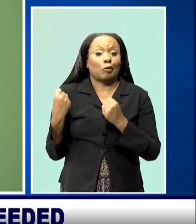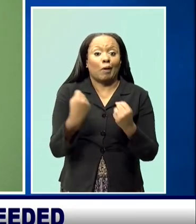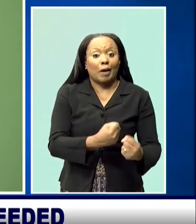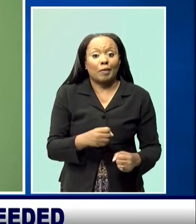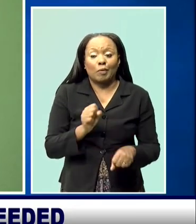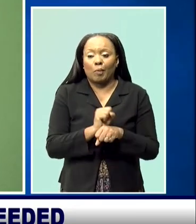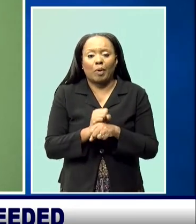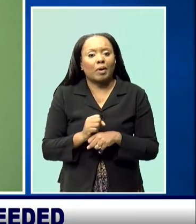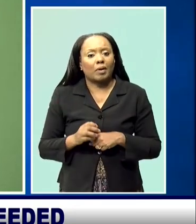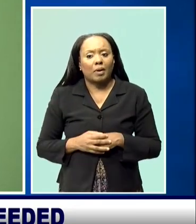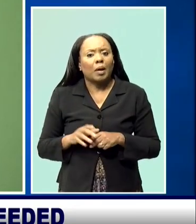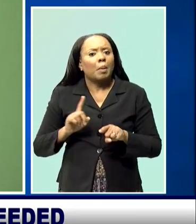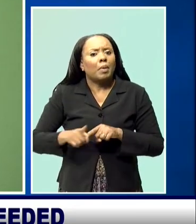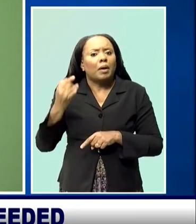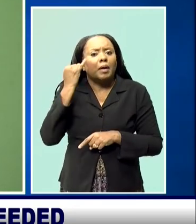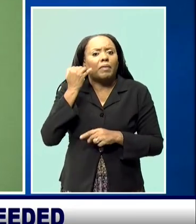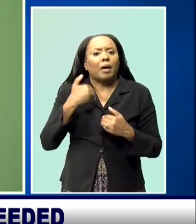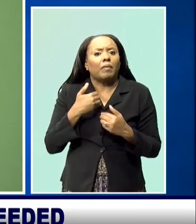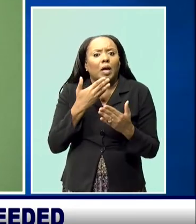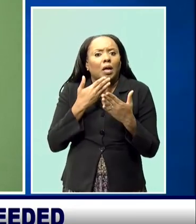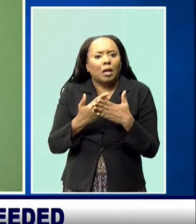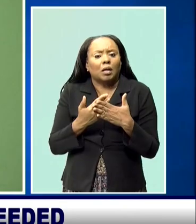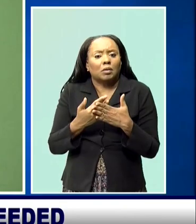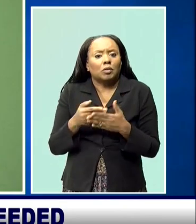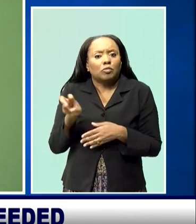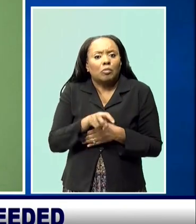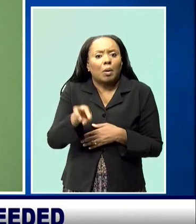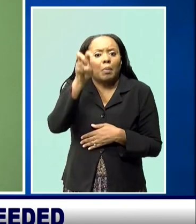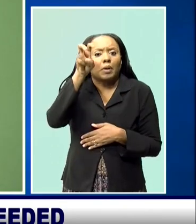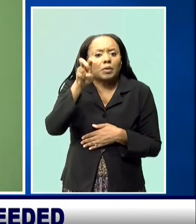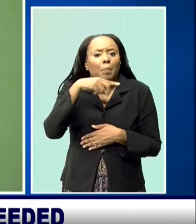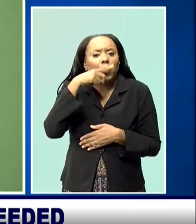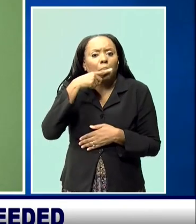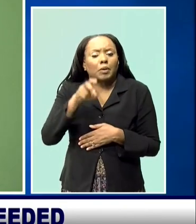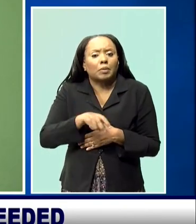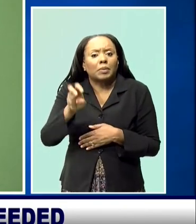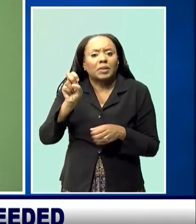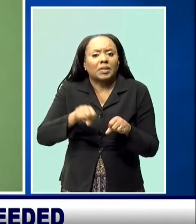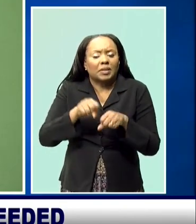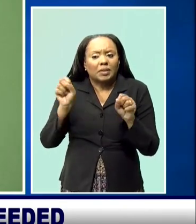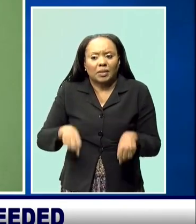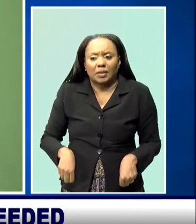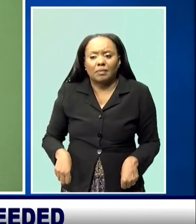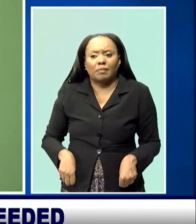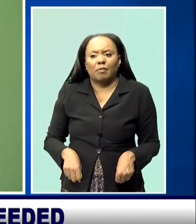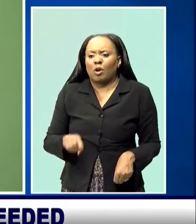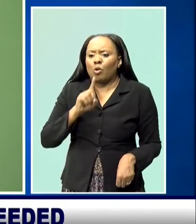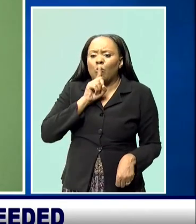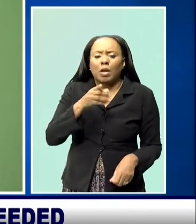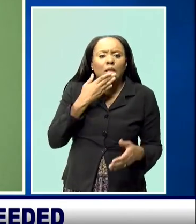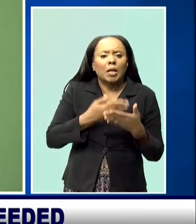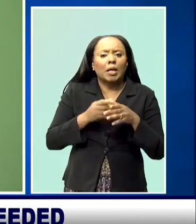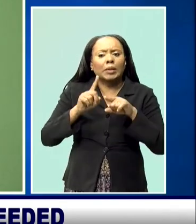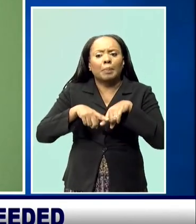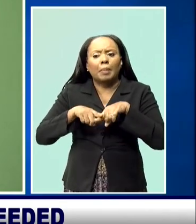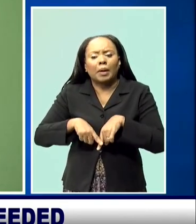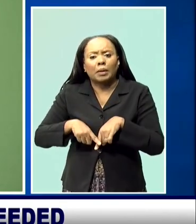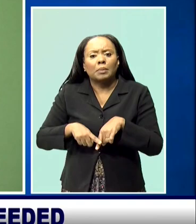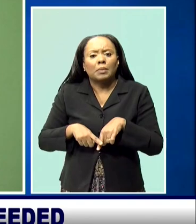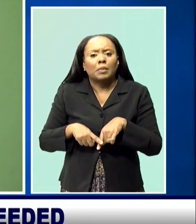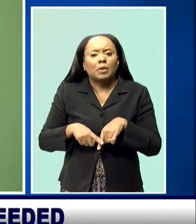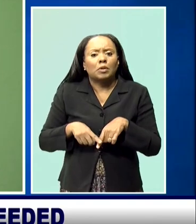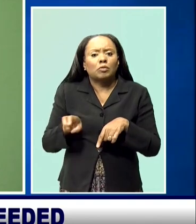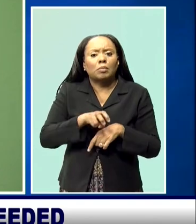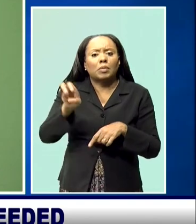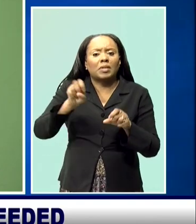But that is what development is. That the public transportation system is so reliable, it's so accessible,